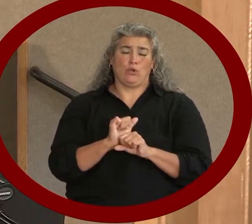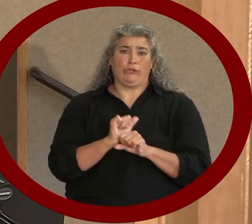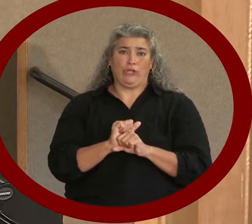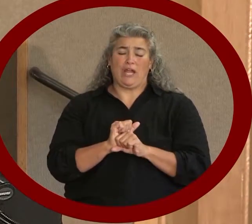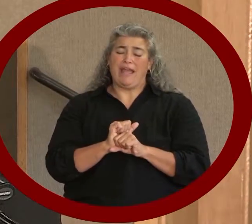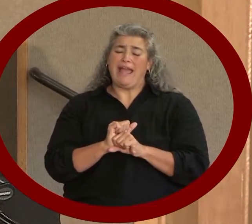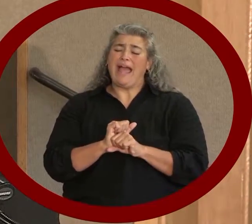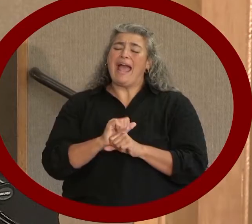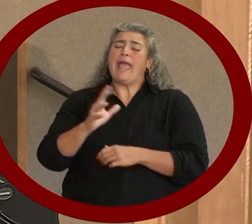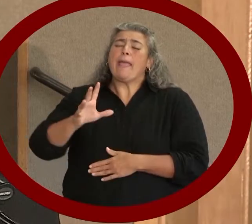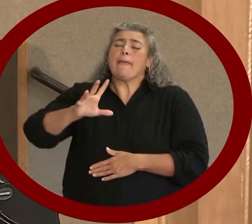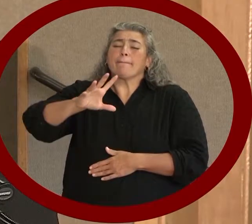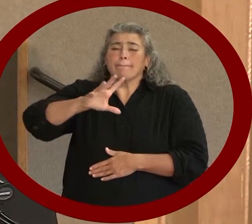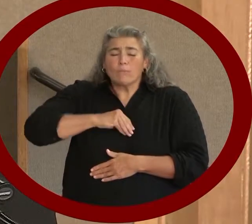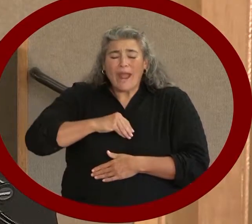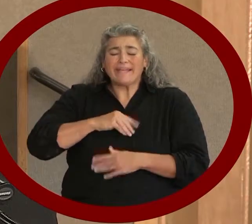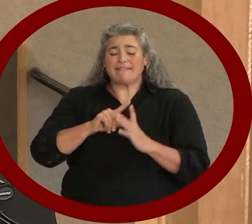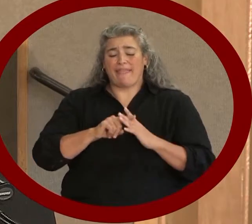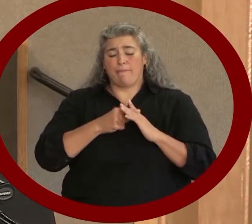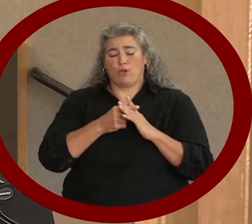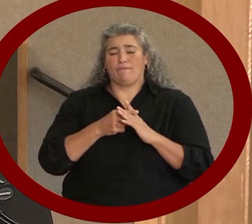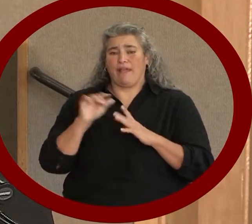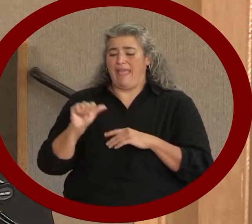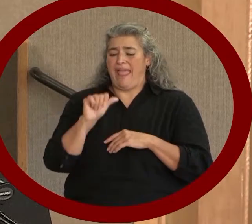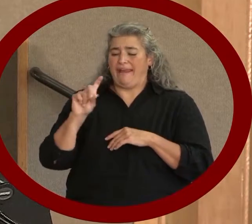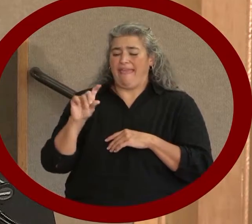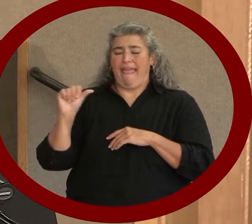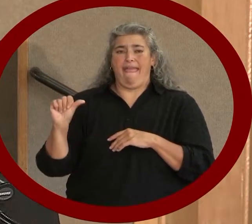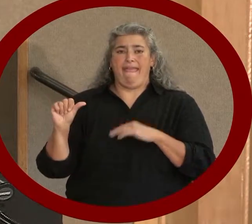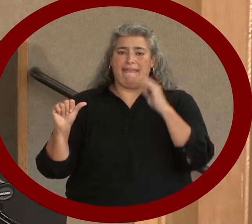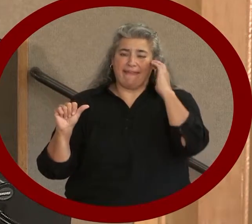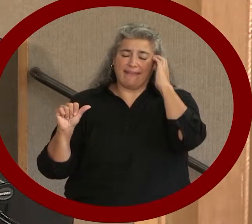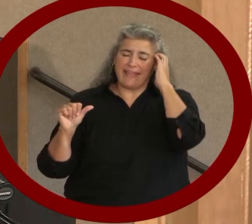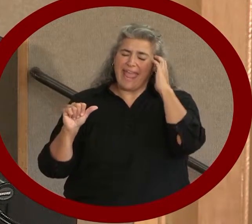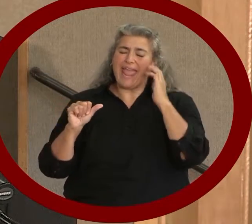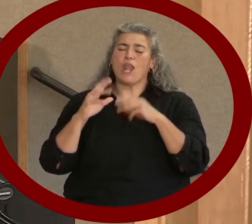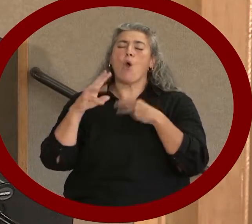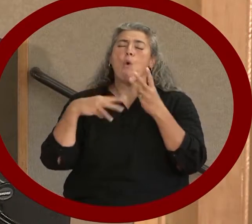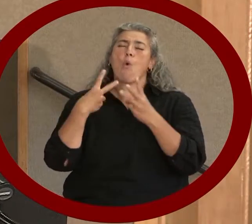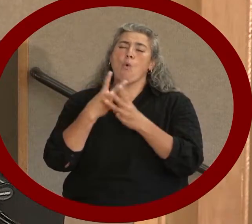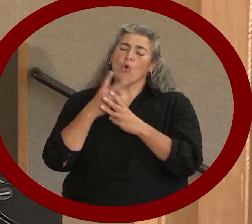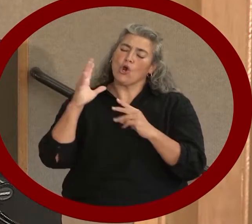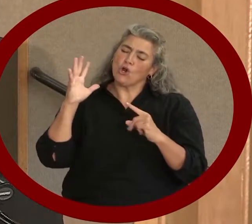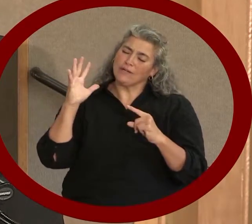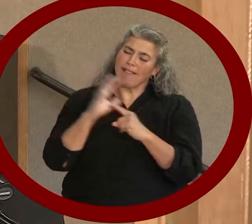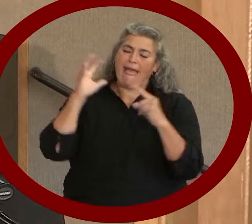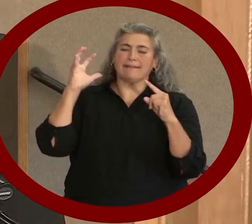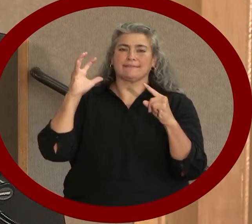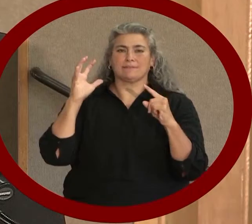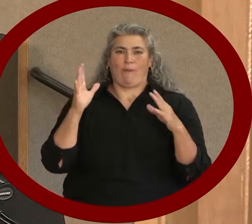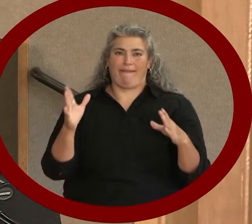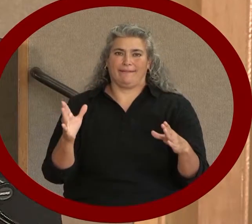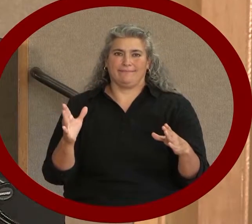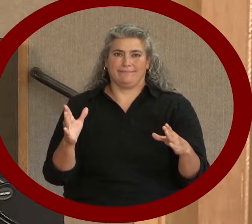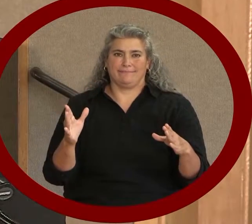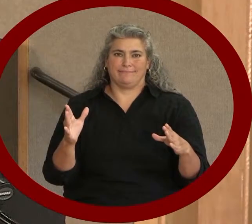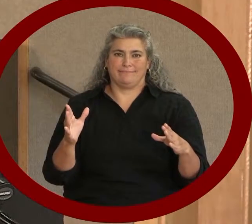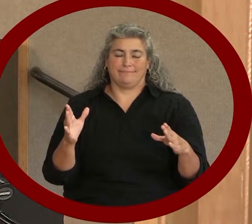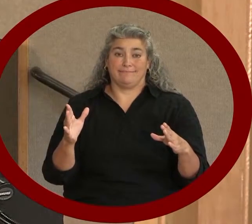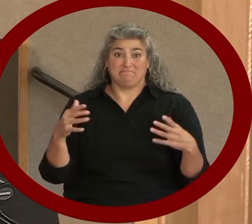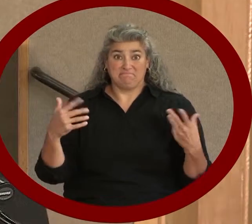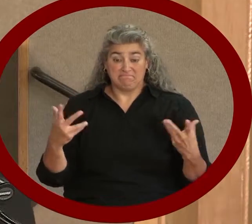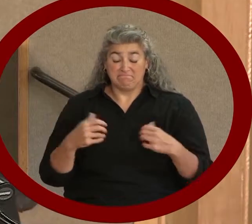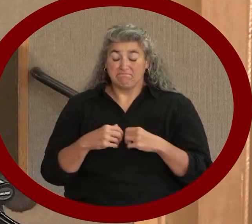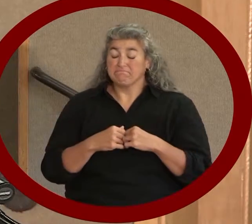embrace the implementation with the Americans with Disabilities Act in a world-class way. Maybe what you